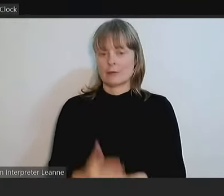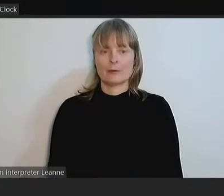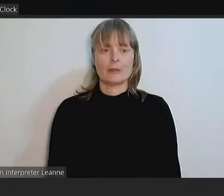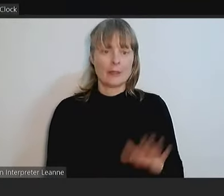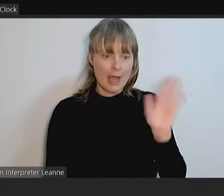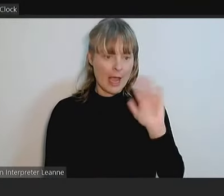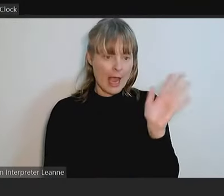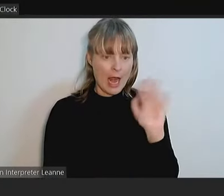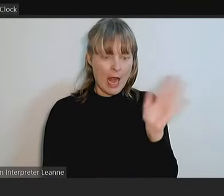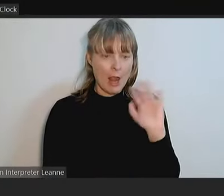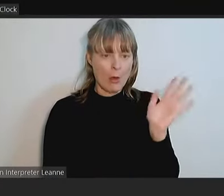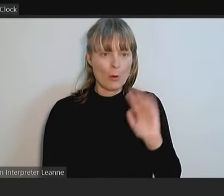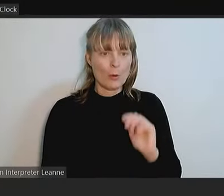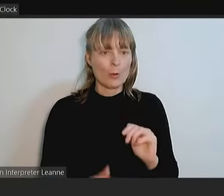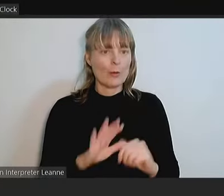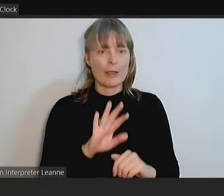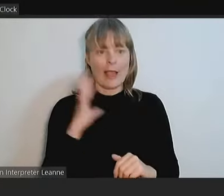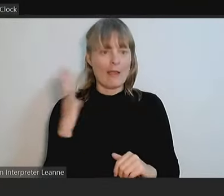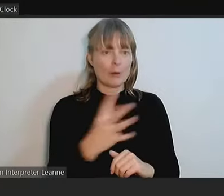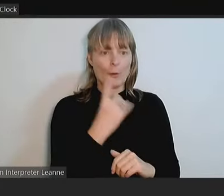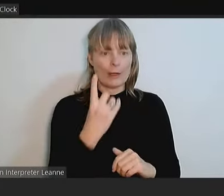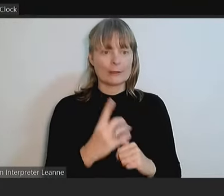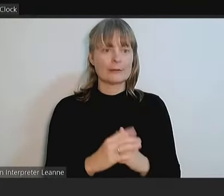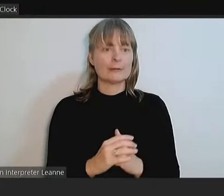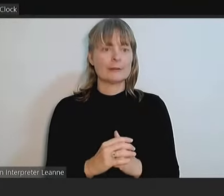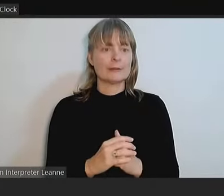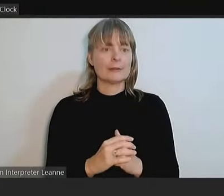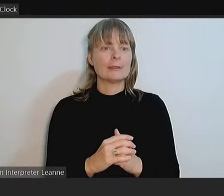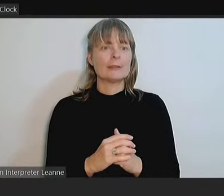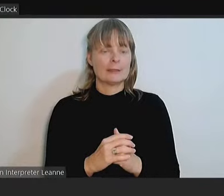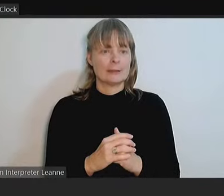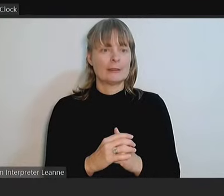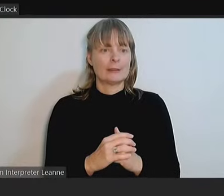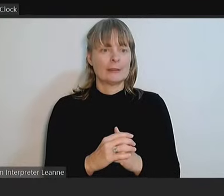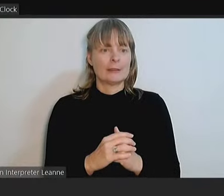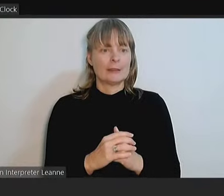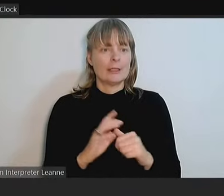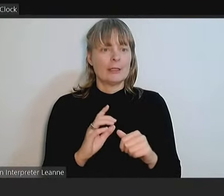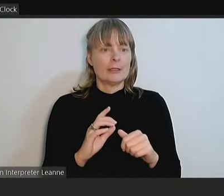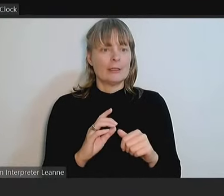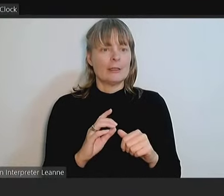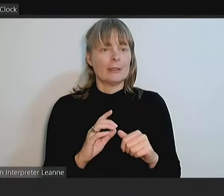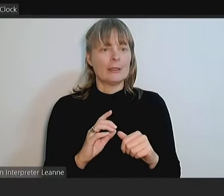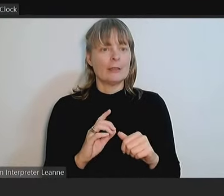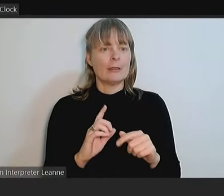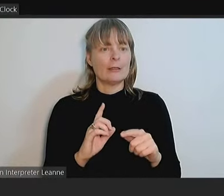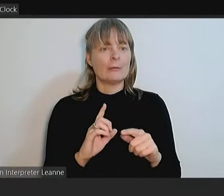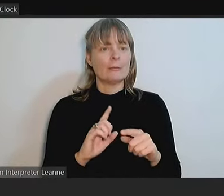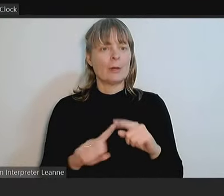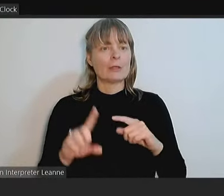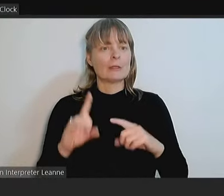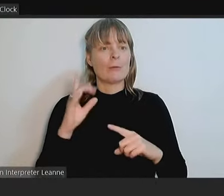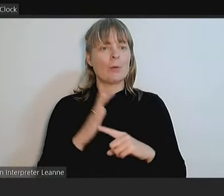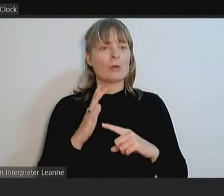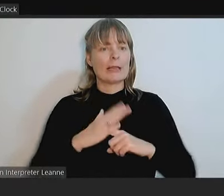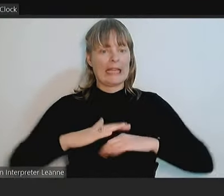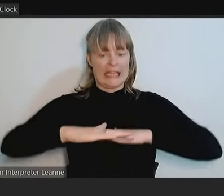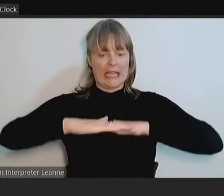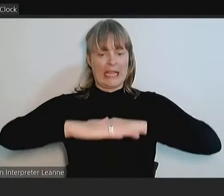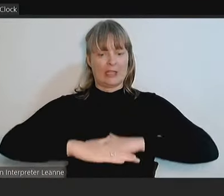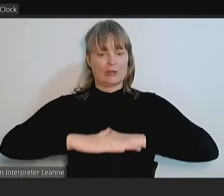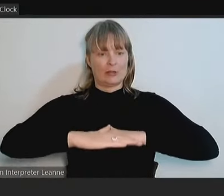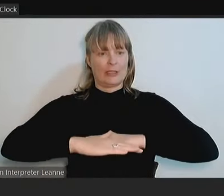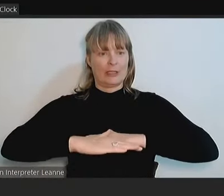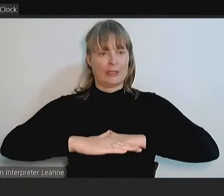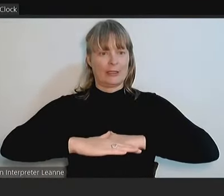councillors and mayor and employees and most importantly country, which feels very far removed in this room, but I do